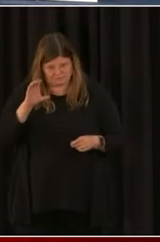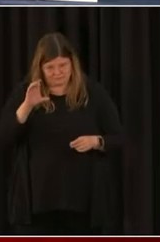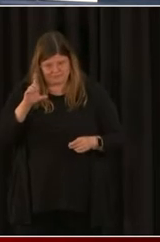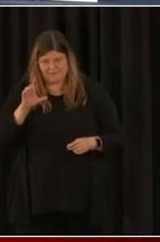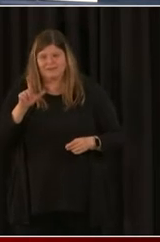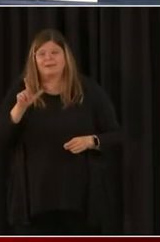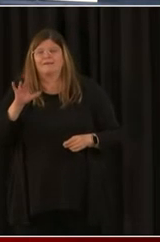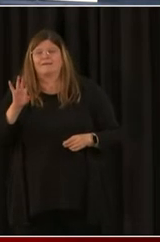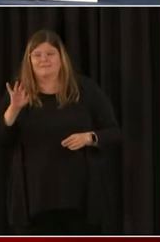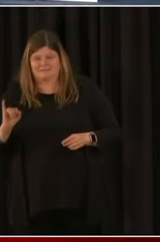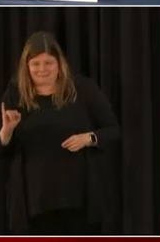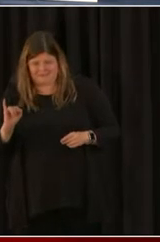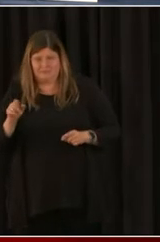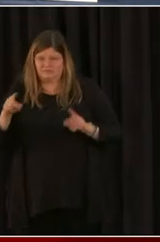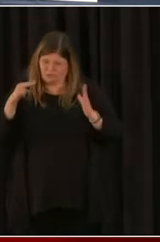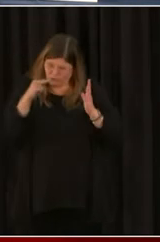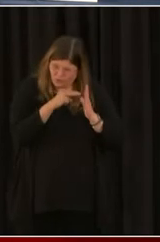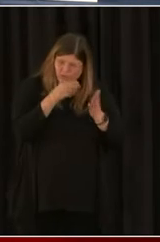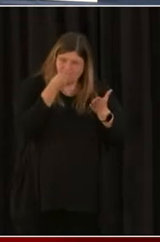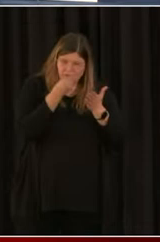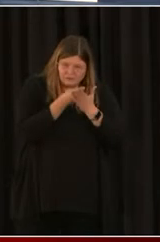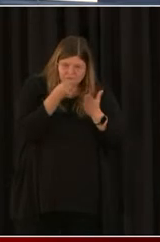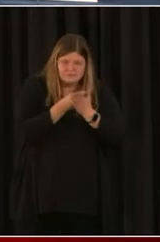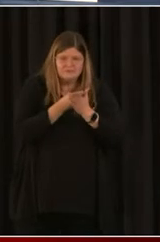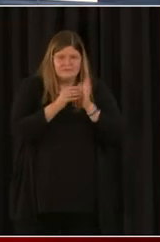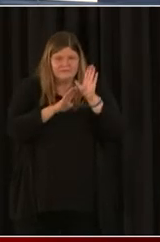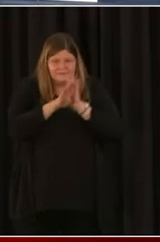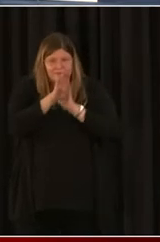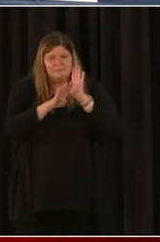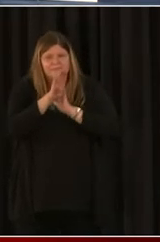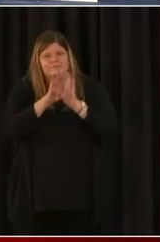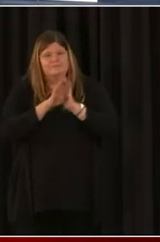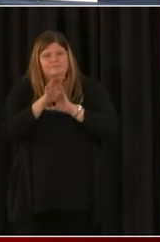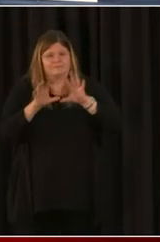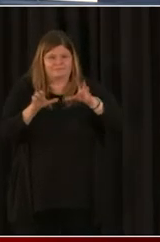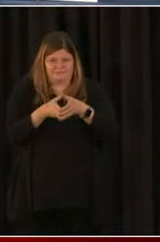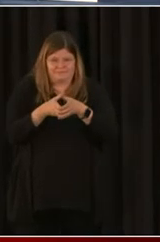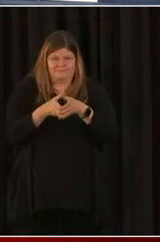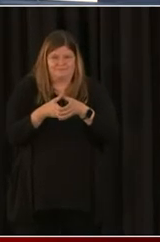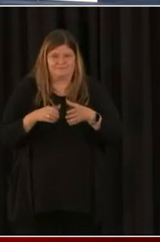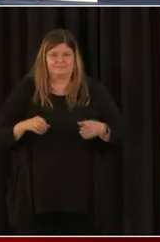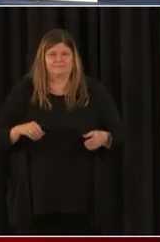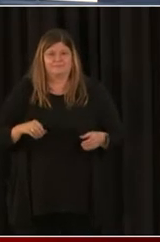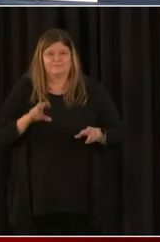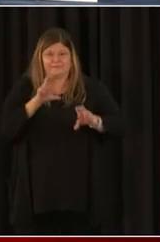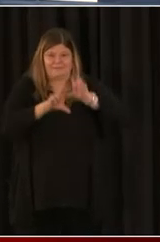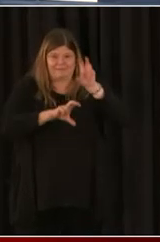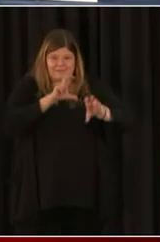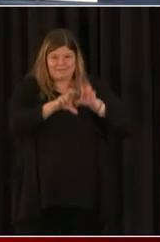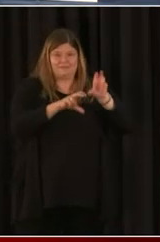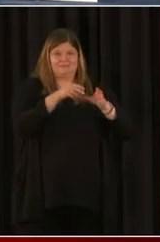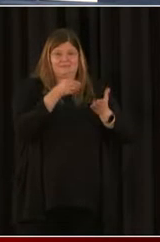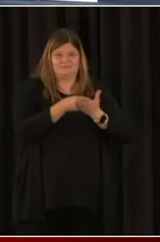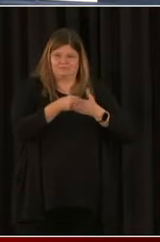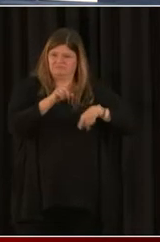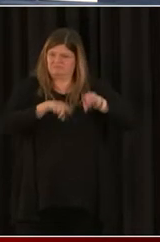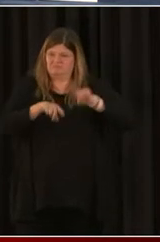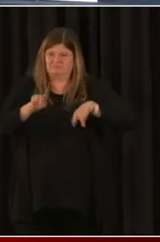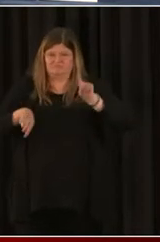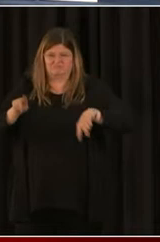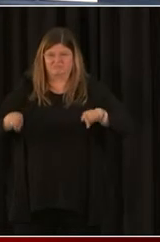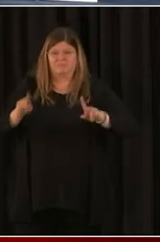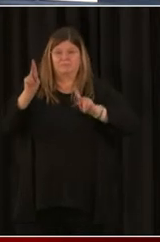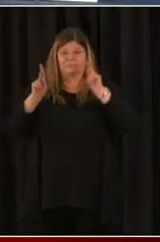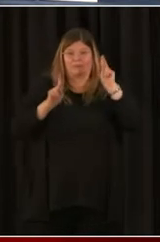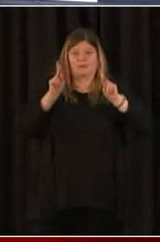Corporation, Washington Area Community Investment Fund. We have some guests from City First that will be with us today. Our